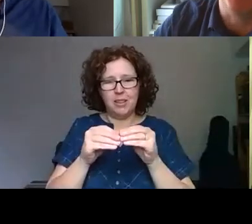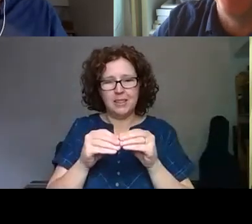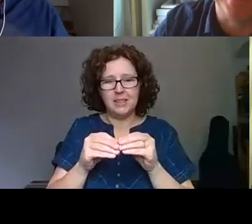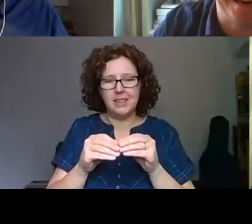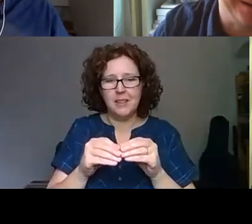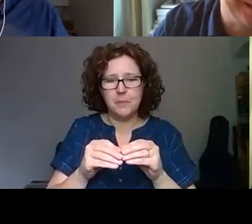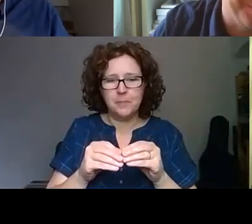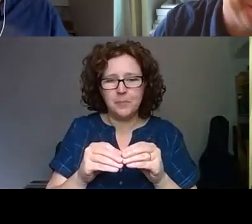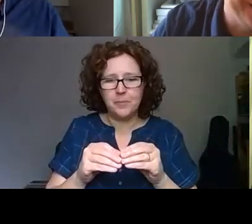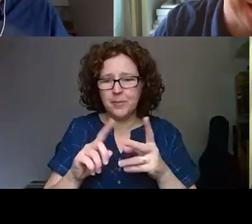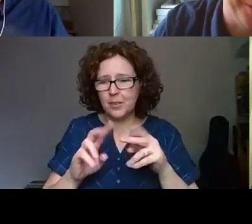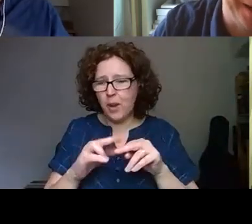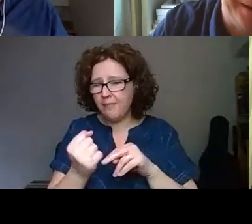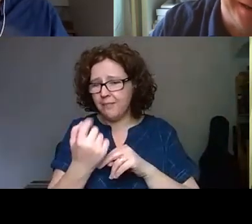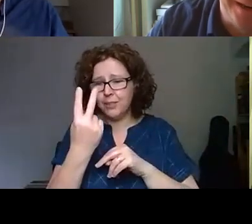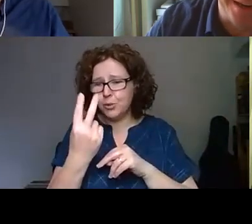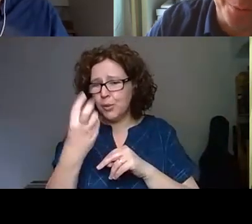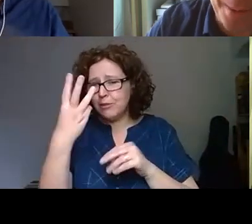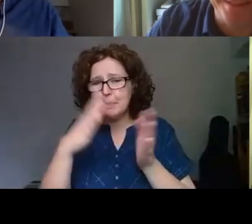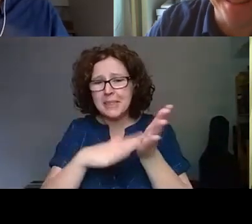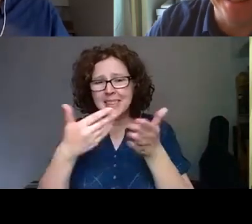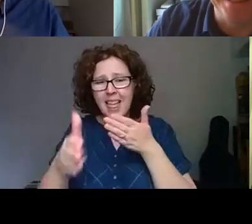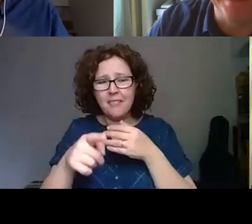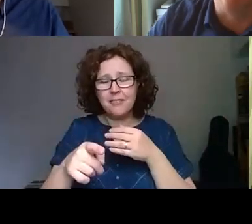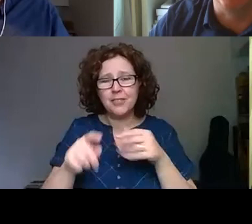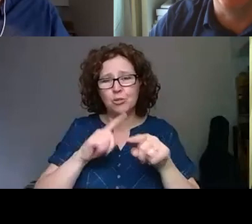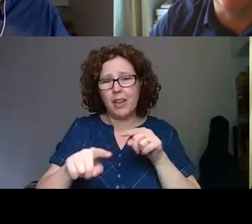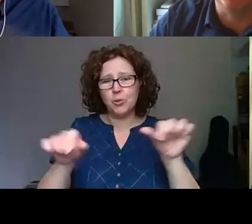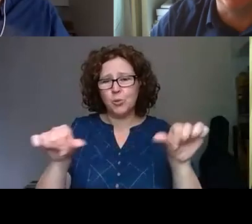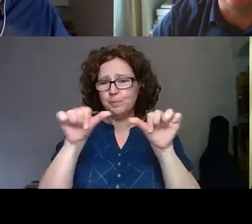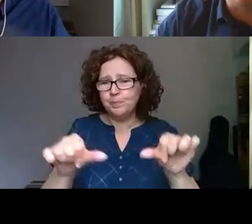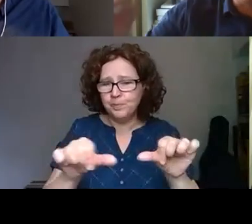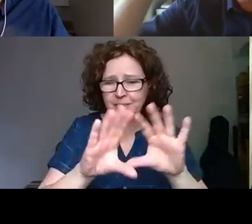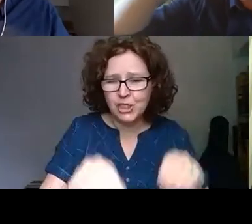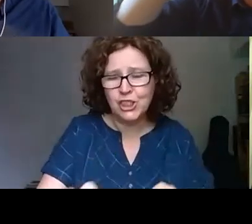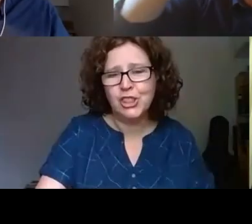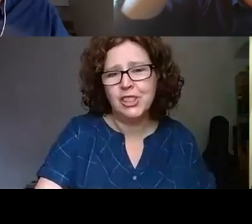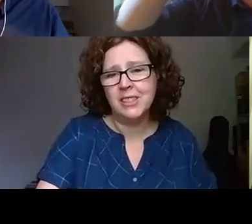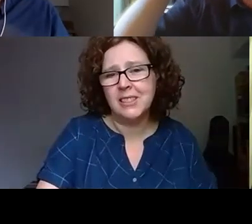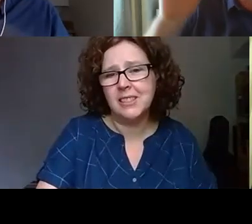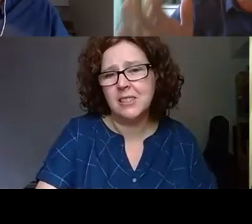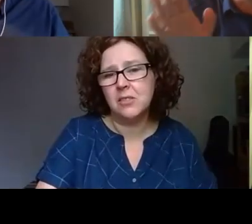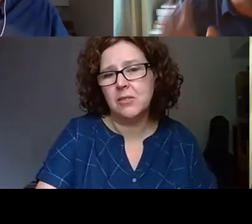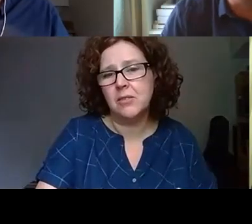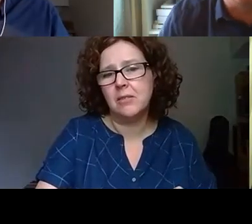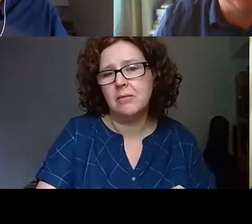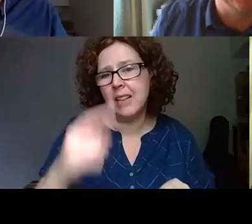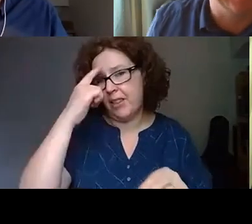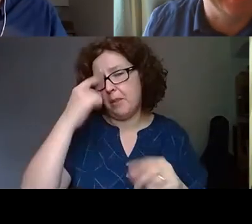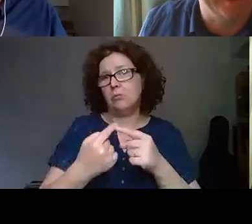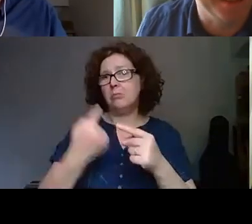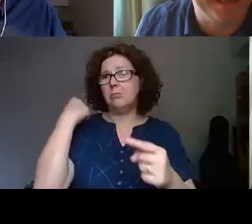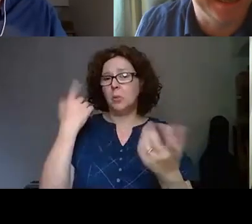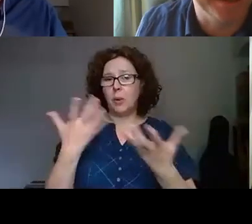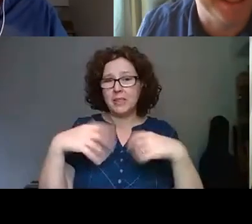just sort of spend our last couple of minutes now then kind of wrapping this up and thinking where we're starting and remember this isn't an